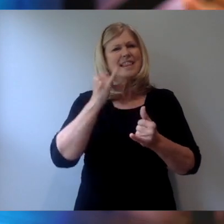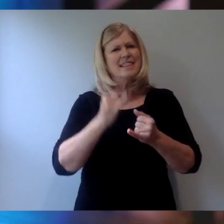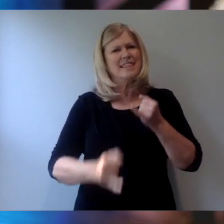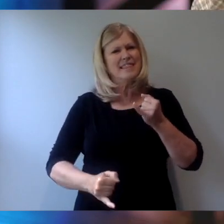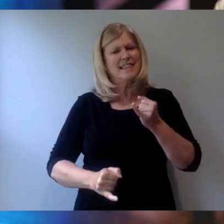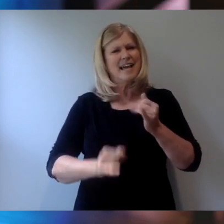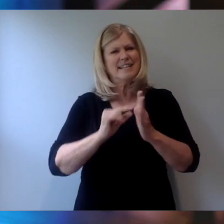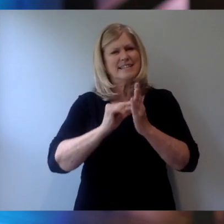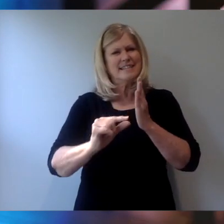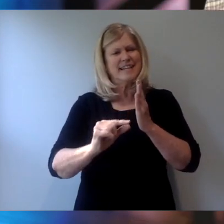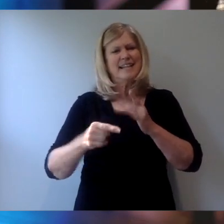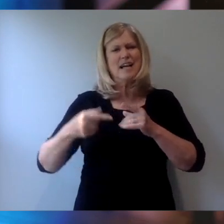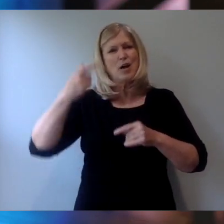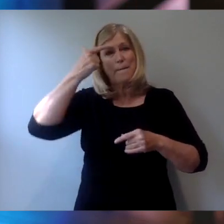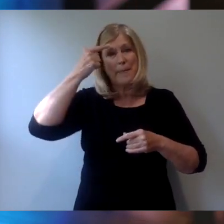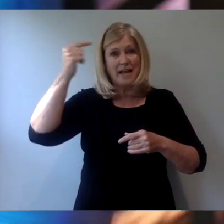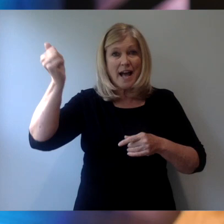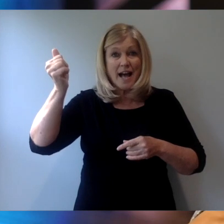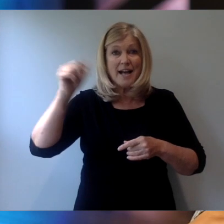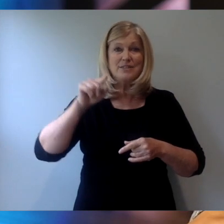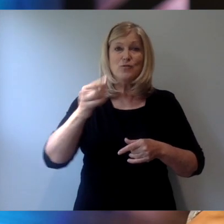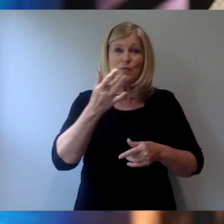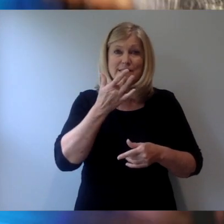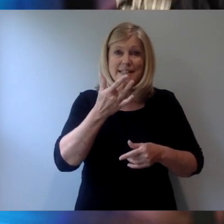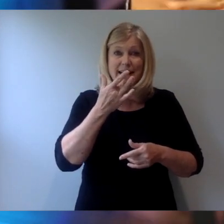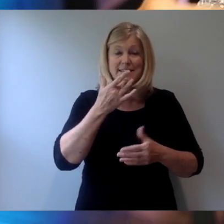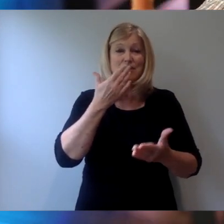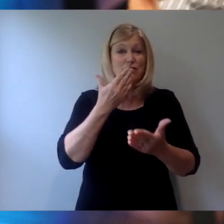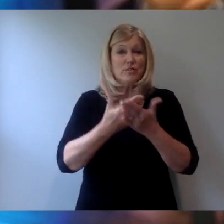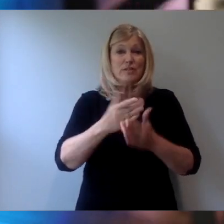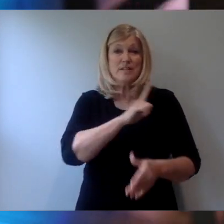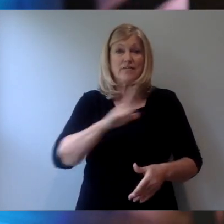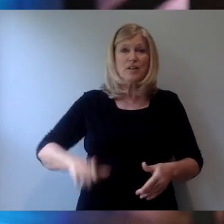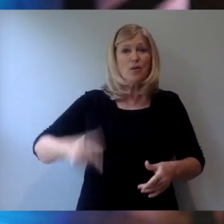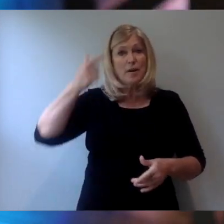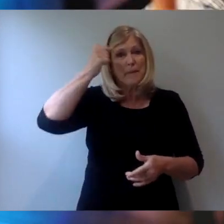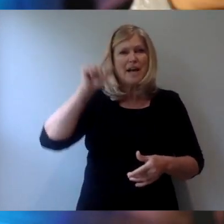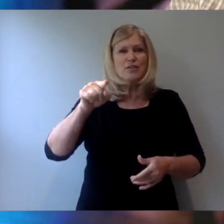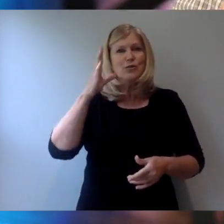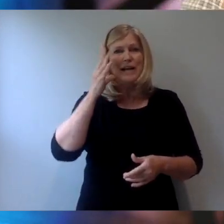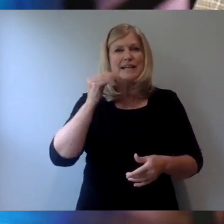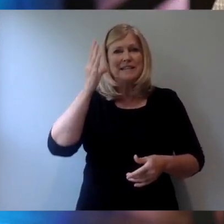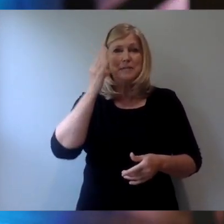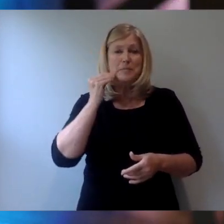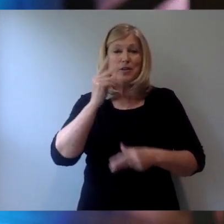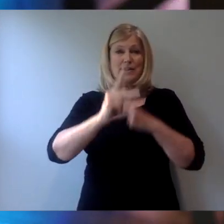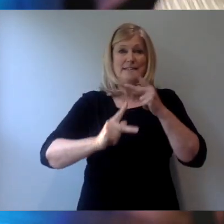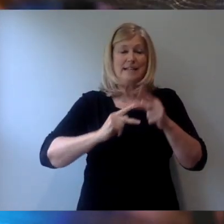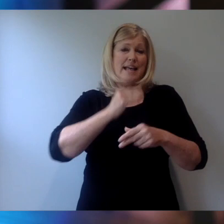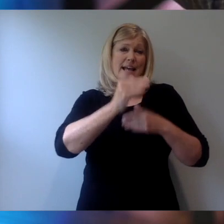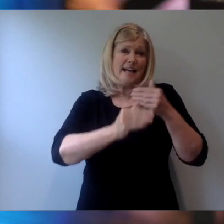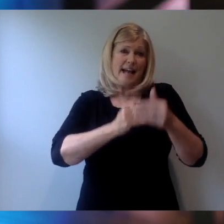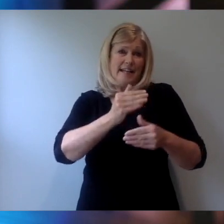read. Since, because you've tasted the goodness of the Lord, because you've experienced the kindness of the